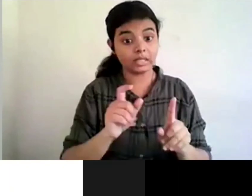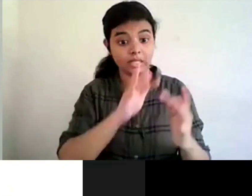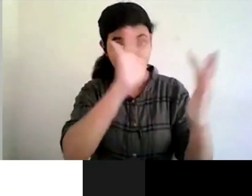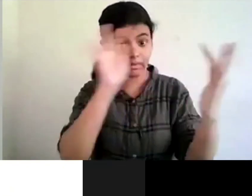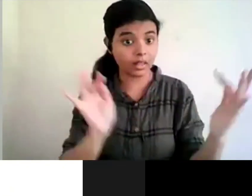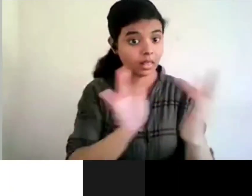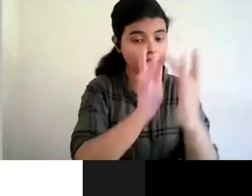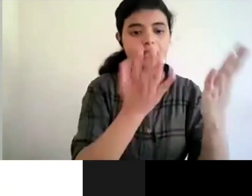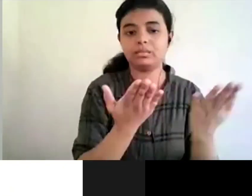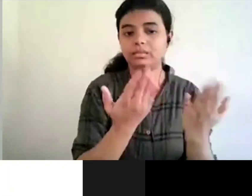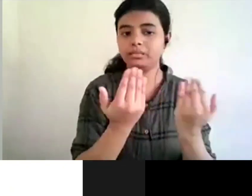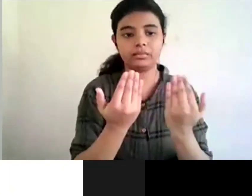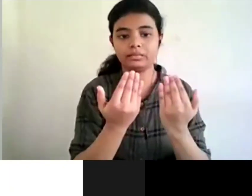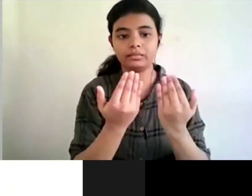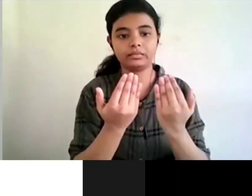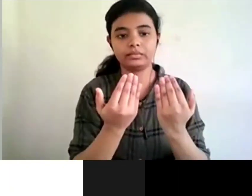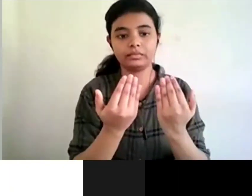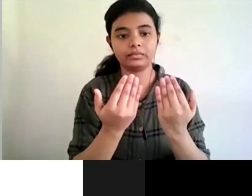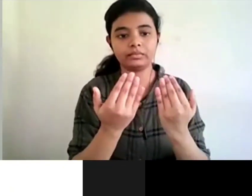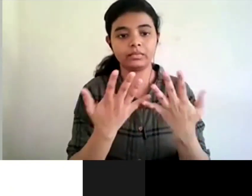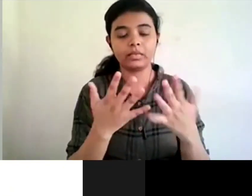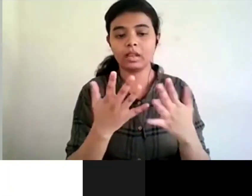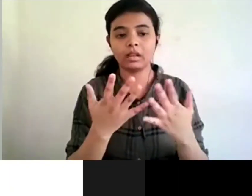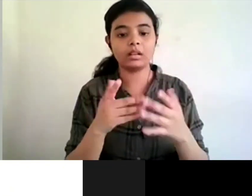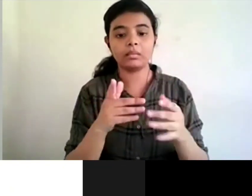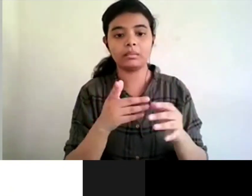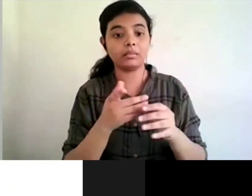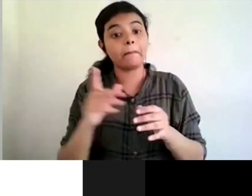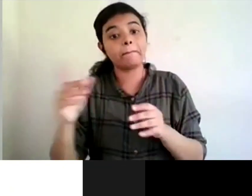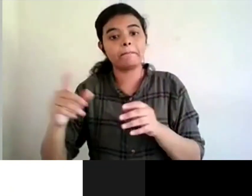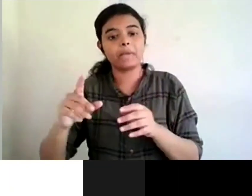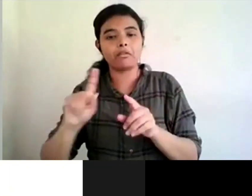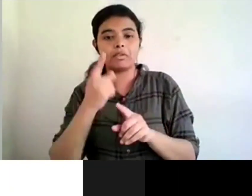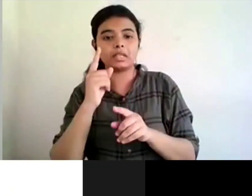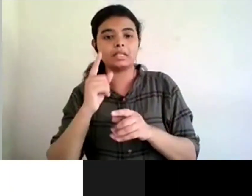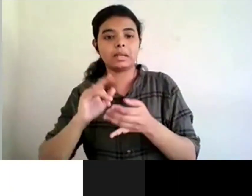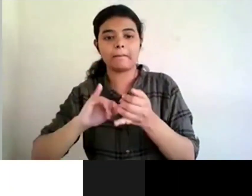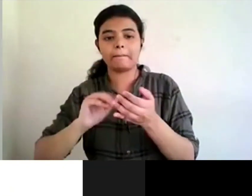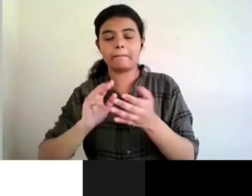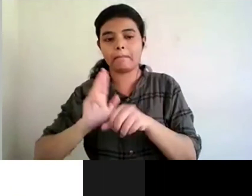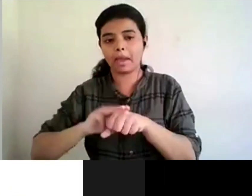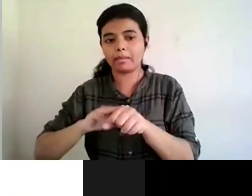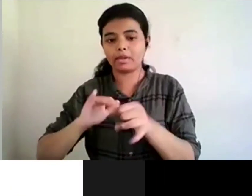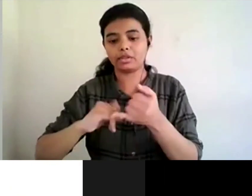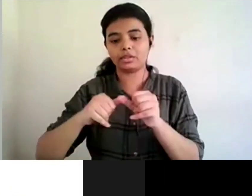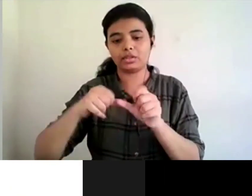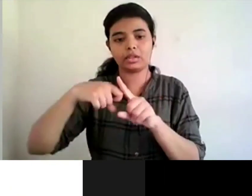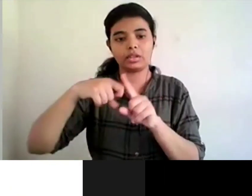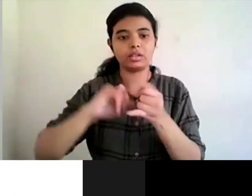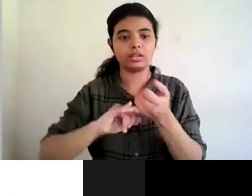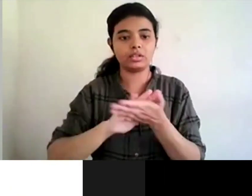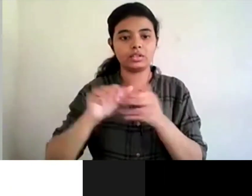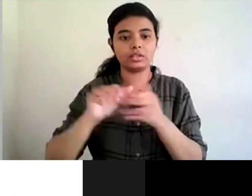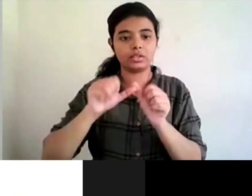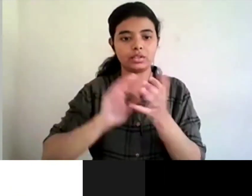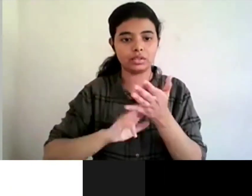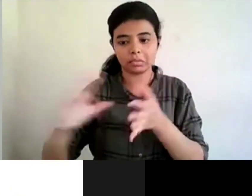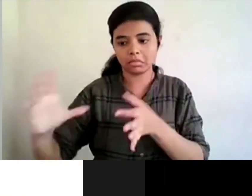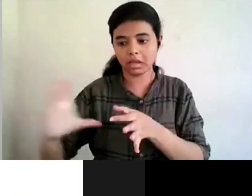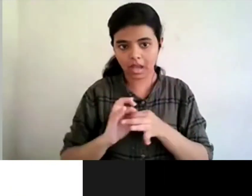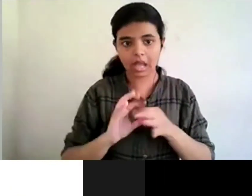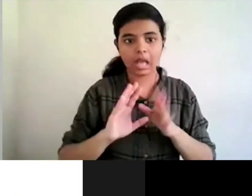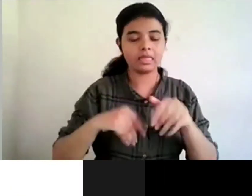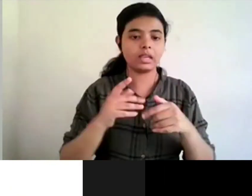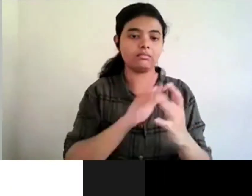directly you have to be a member of either saksham or some other institution uh to become part of suganapustakale and this is